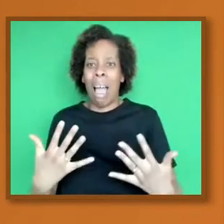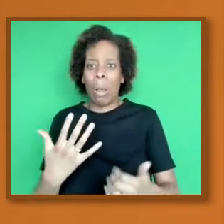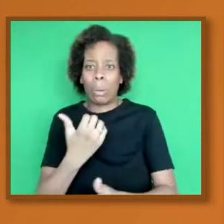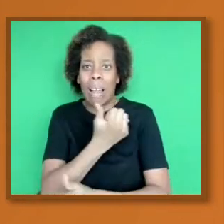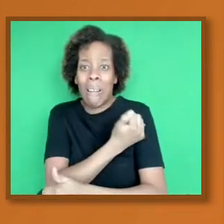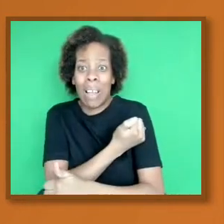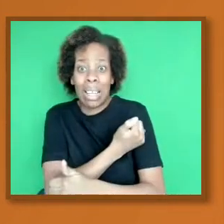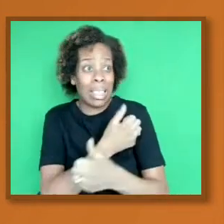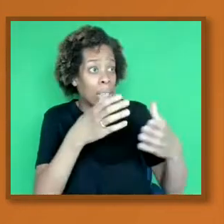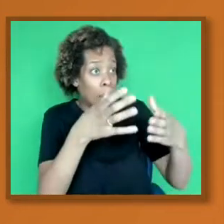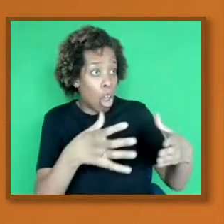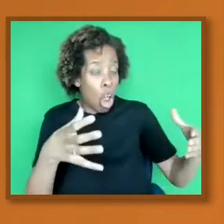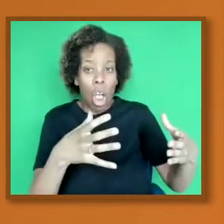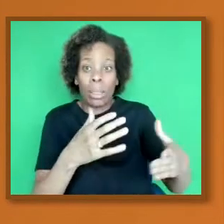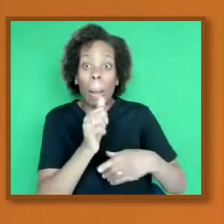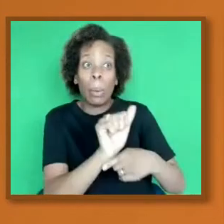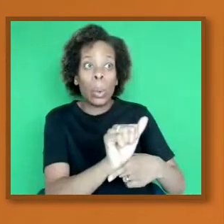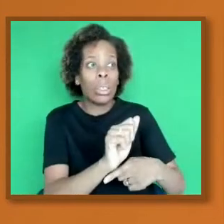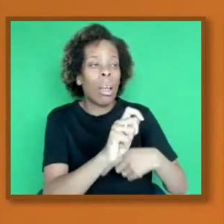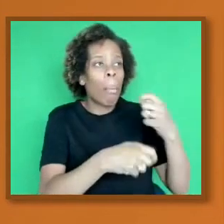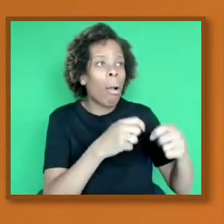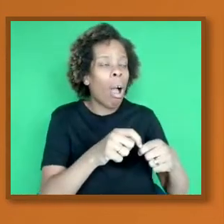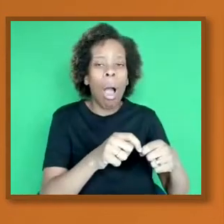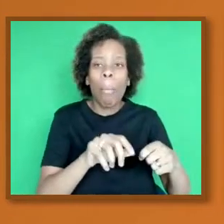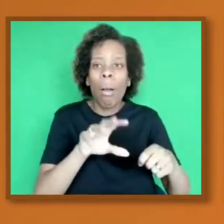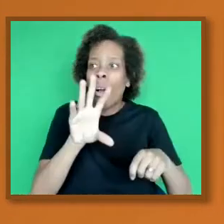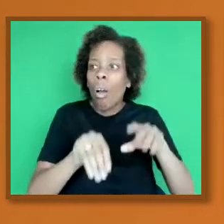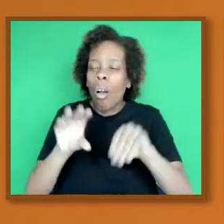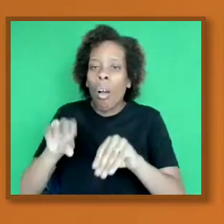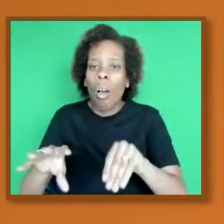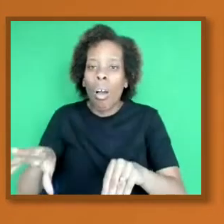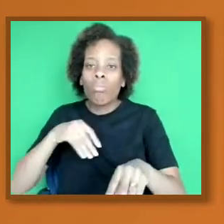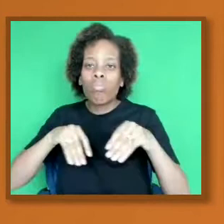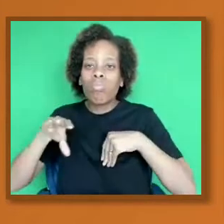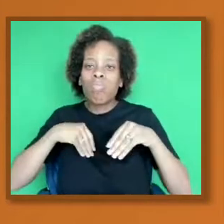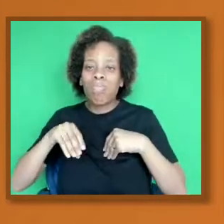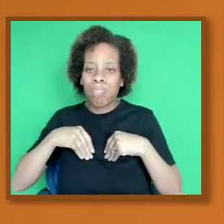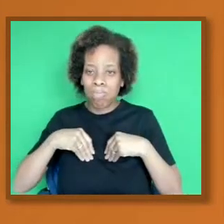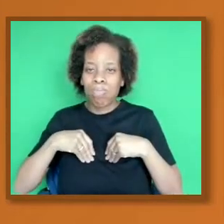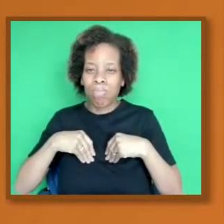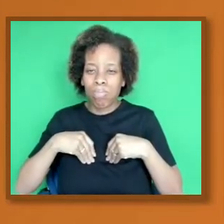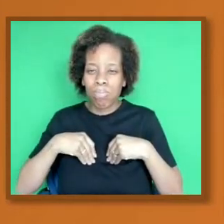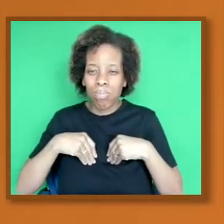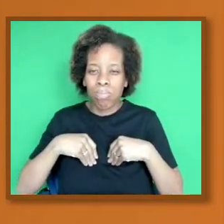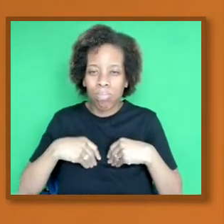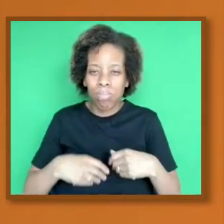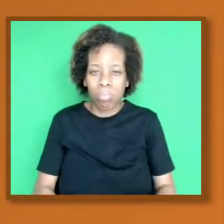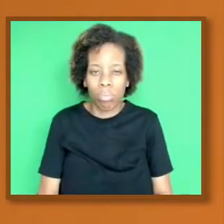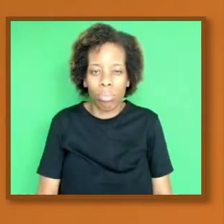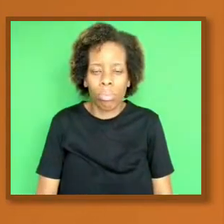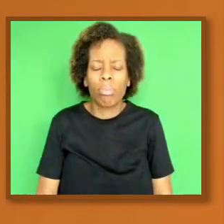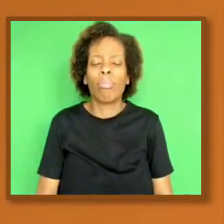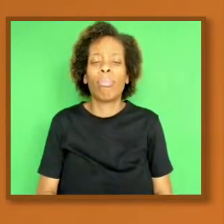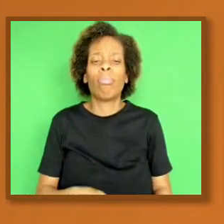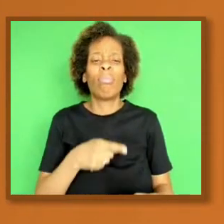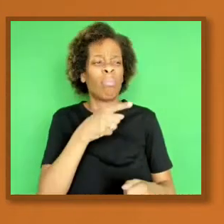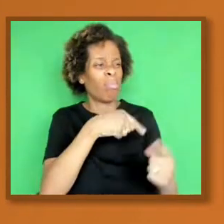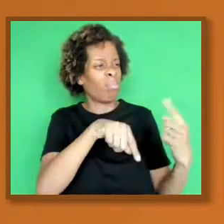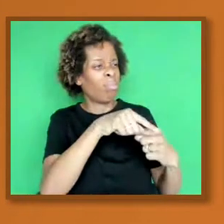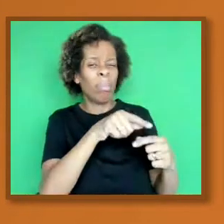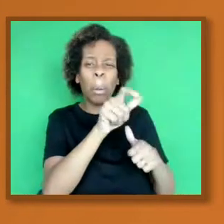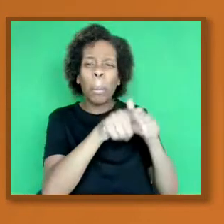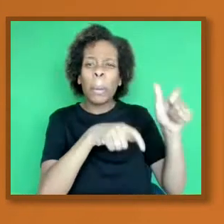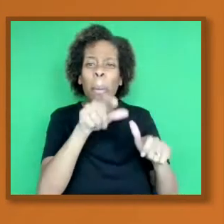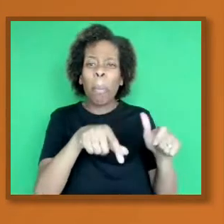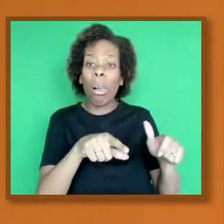following. When there are many people that are that have not had protection, therefore are able to carry the disease as